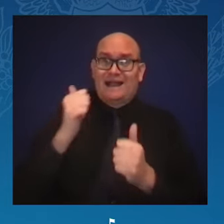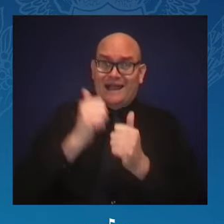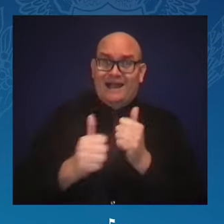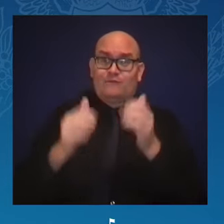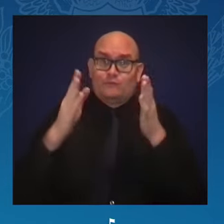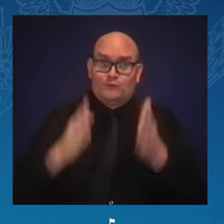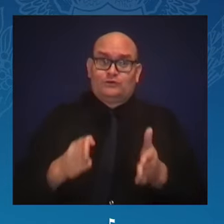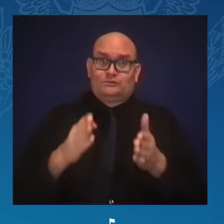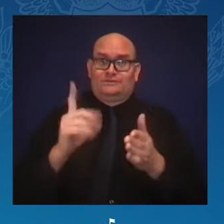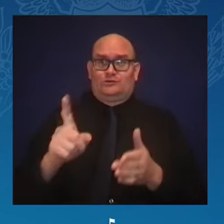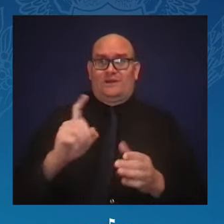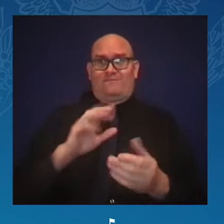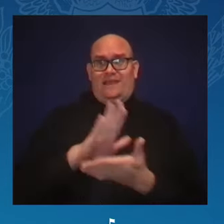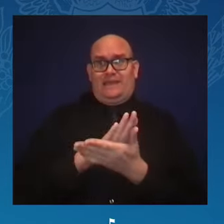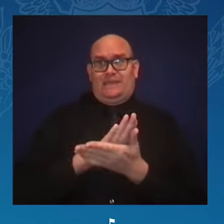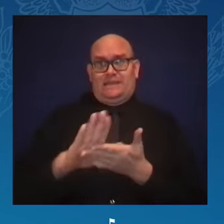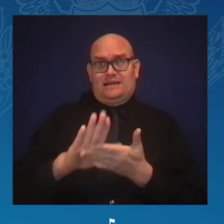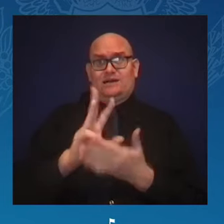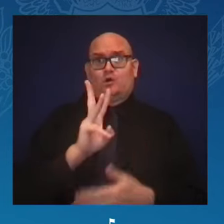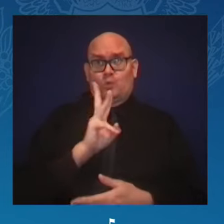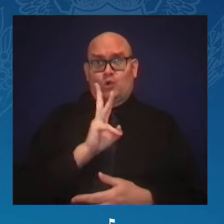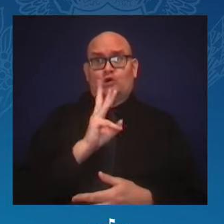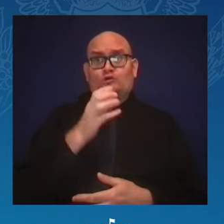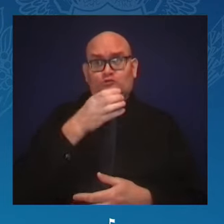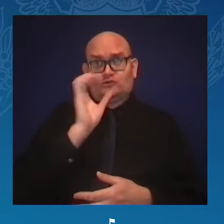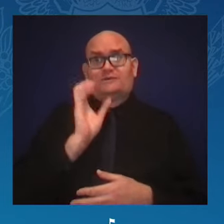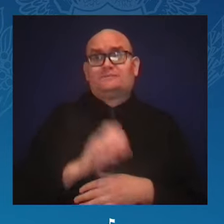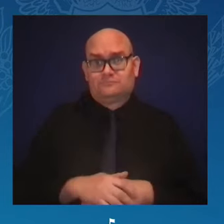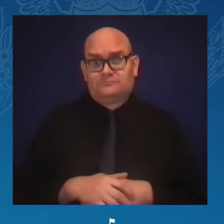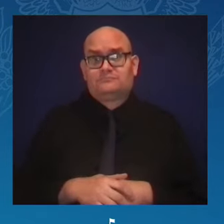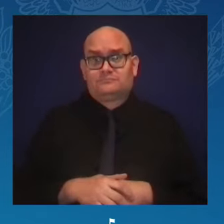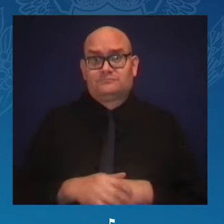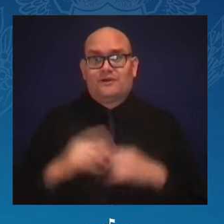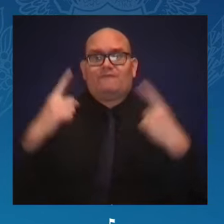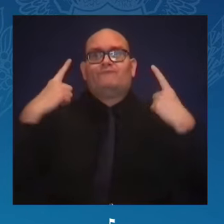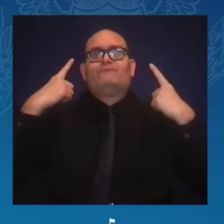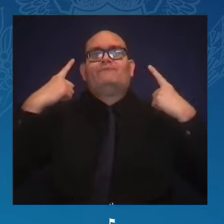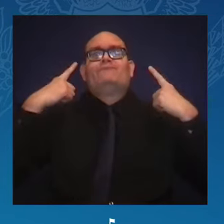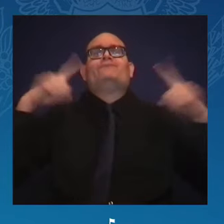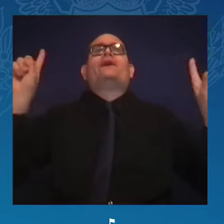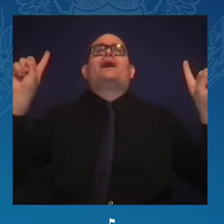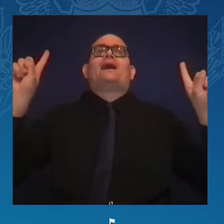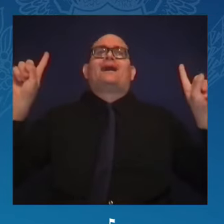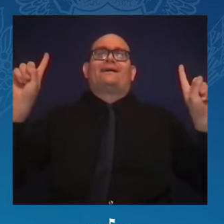drink. And today, we are finally on track to remove every lead pipe in America.